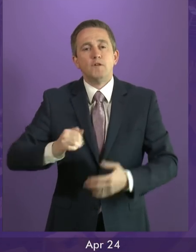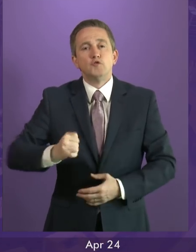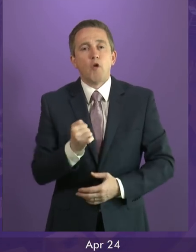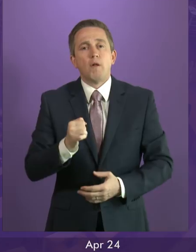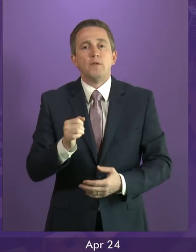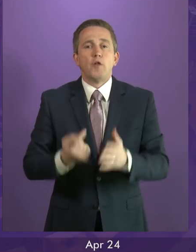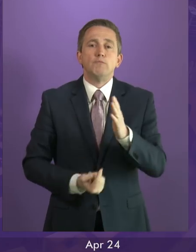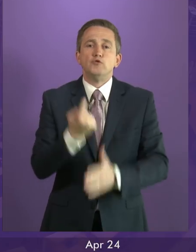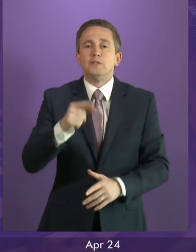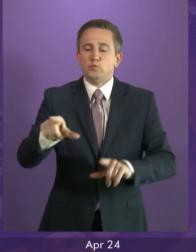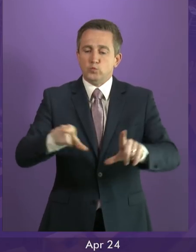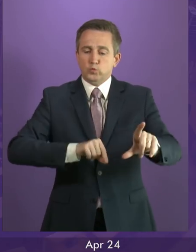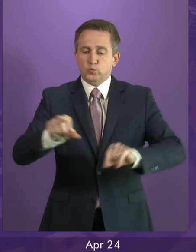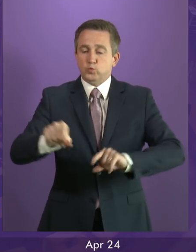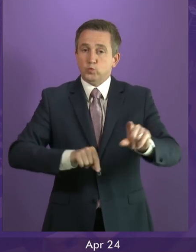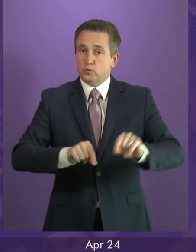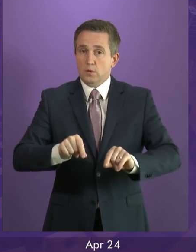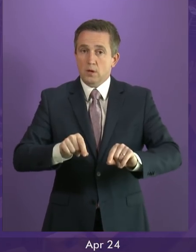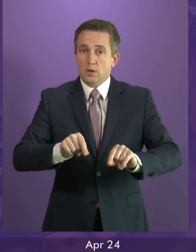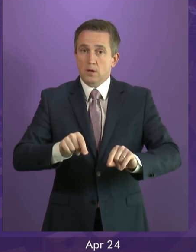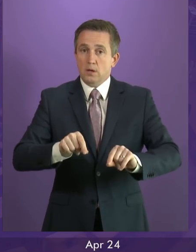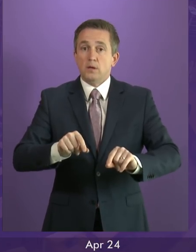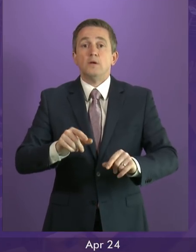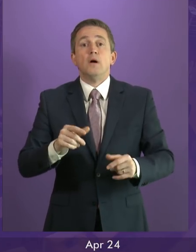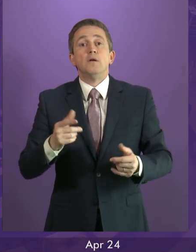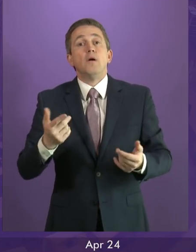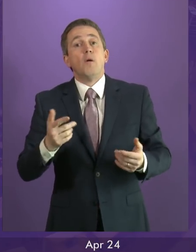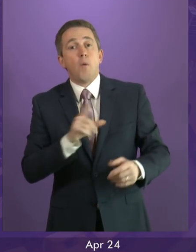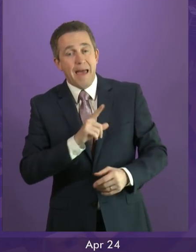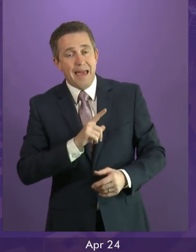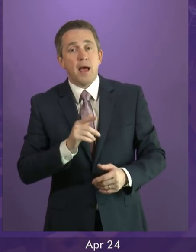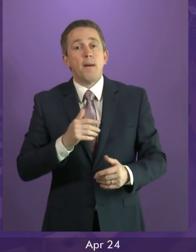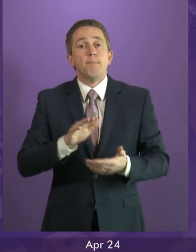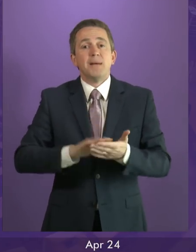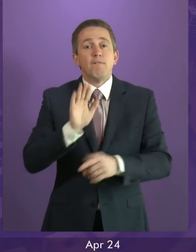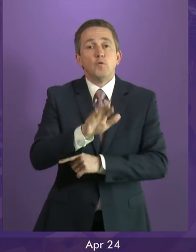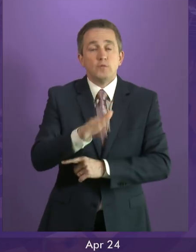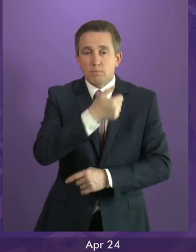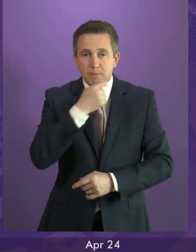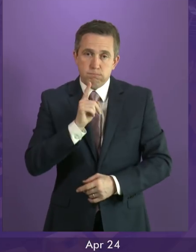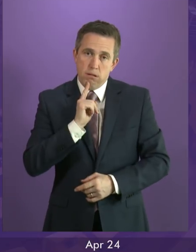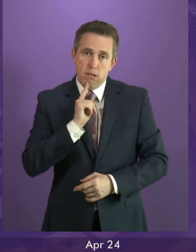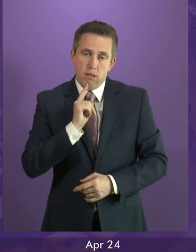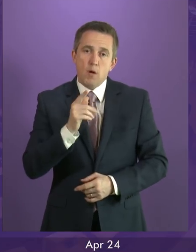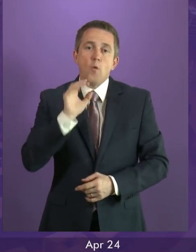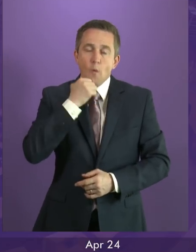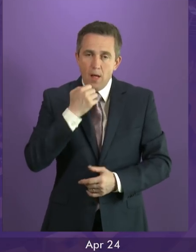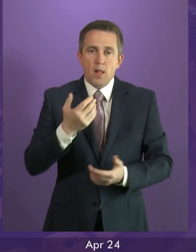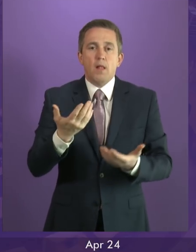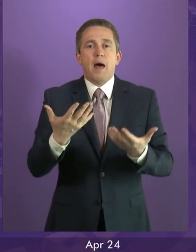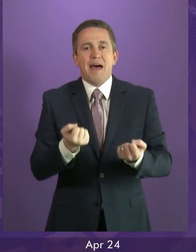anything less would risk consigning the next generation to the damage of Westminster decisions that are not in our interest.